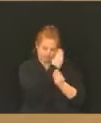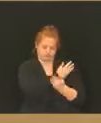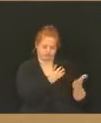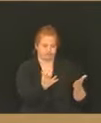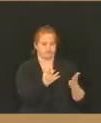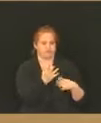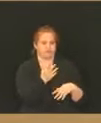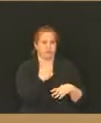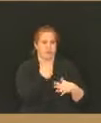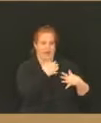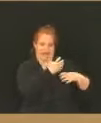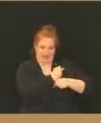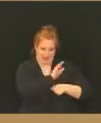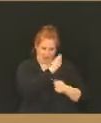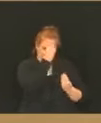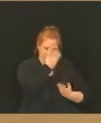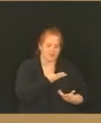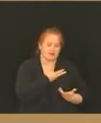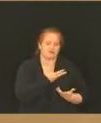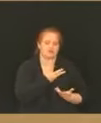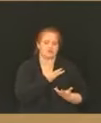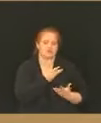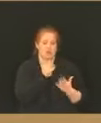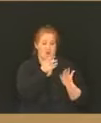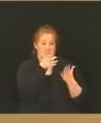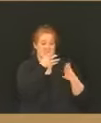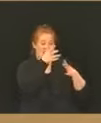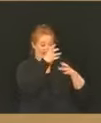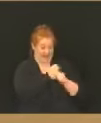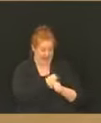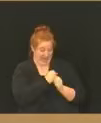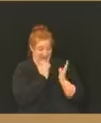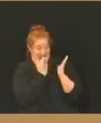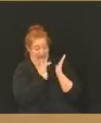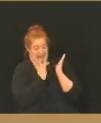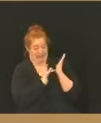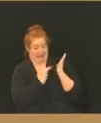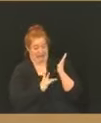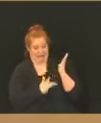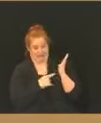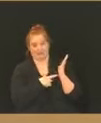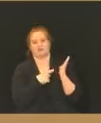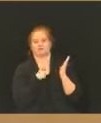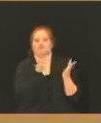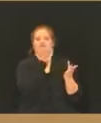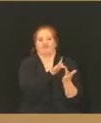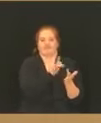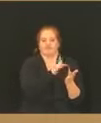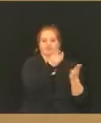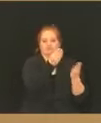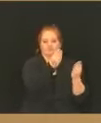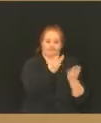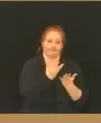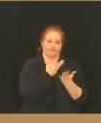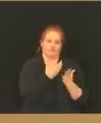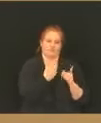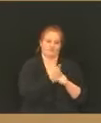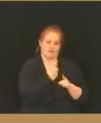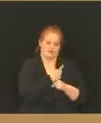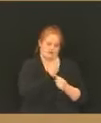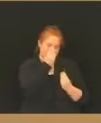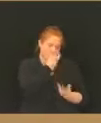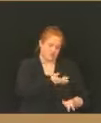assure them that we did receive their information. Or if we don't have complete information, we'll also be trying to reach out to those individuals to ensure we get as many people to